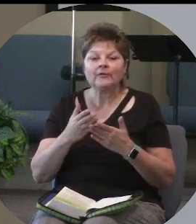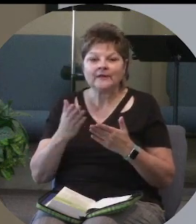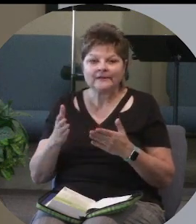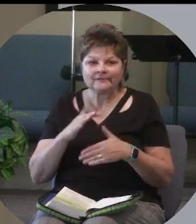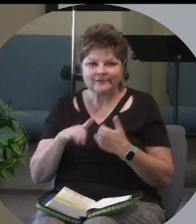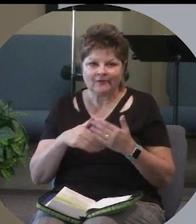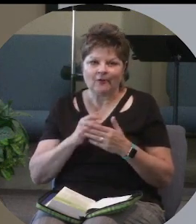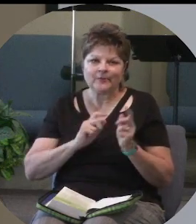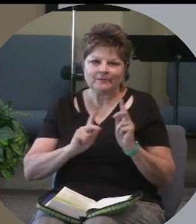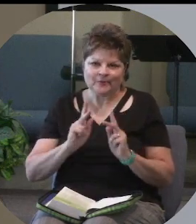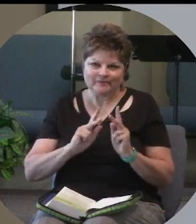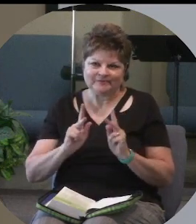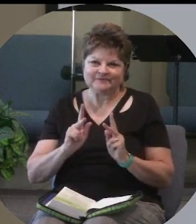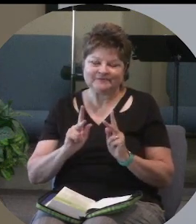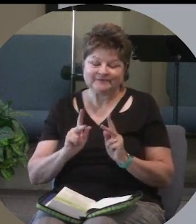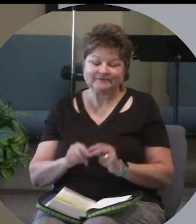all people.